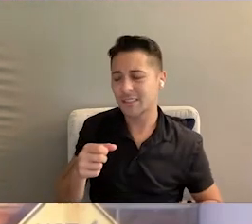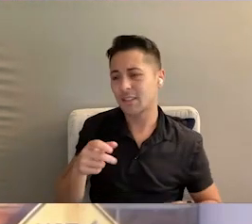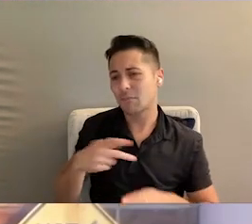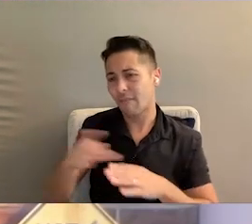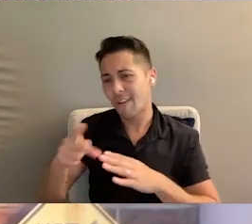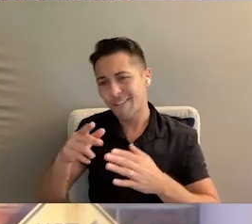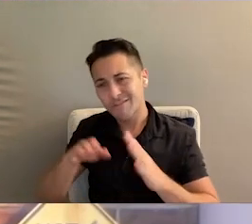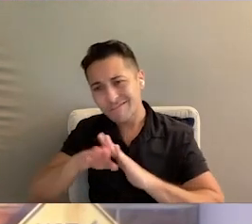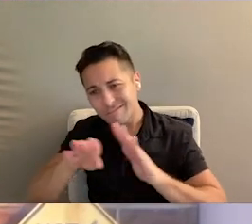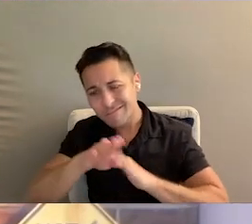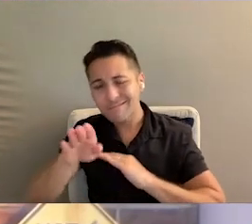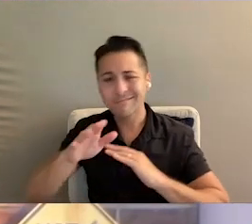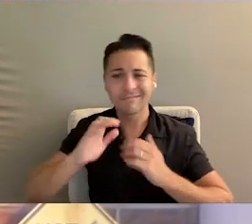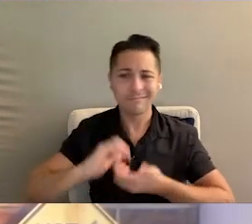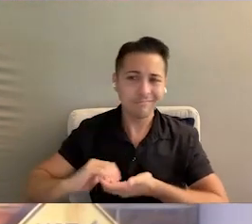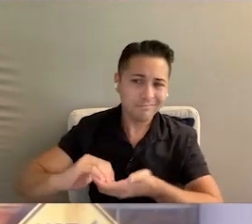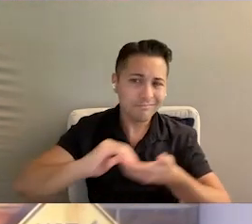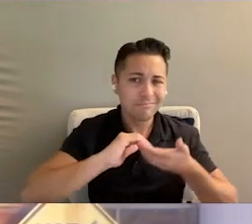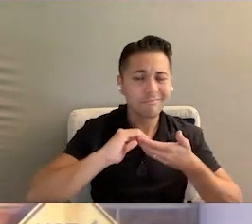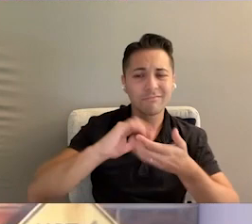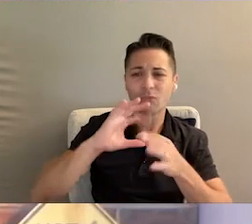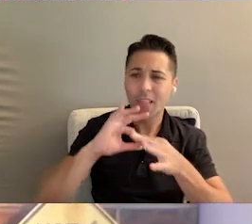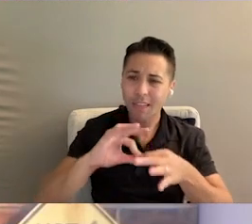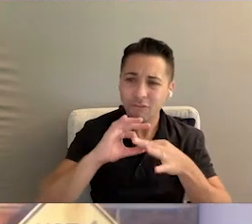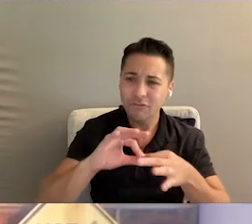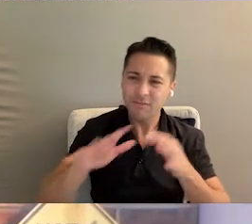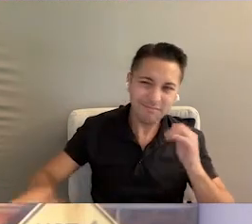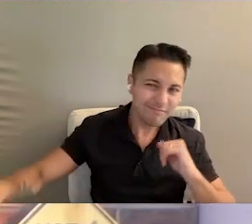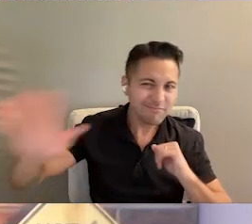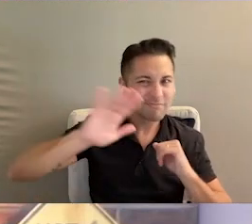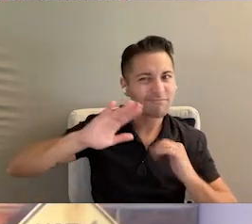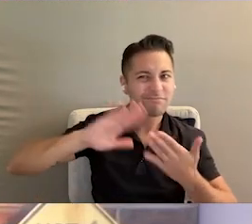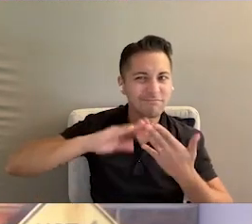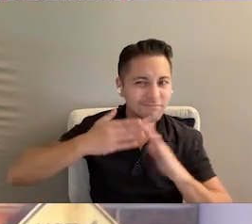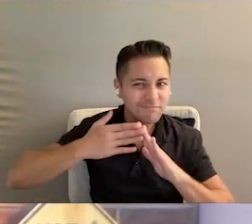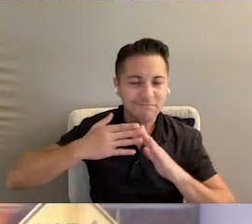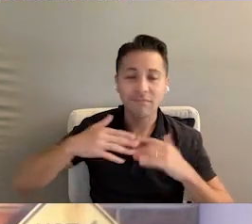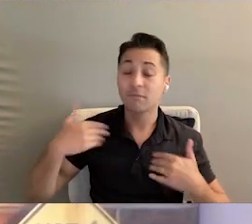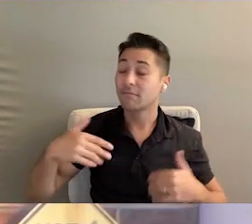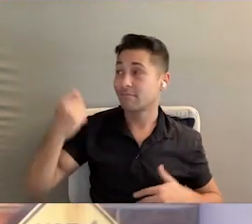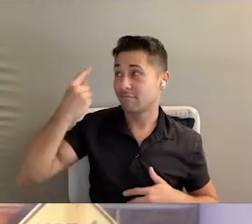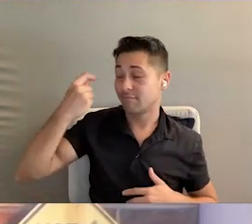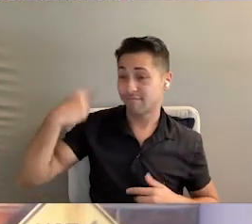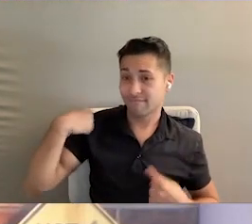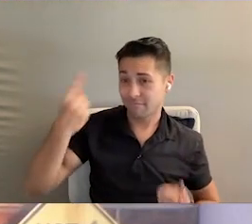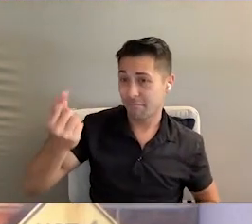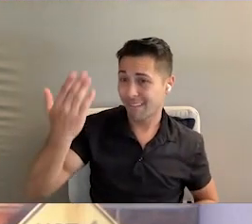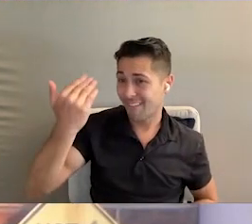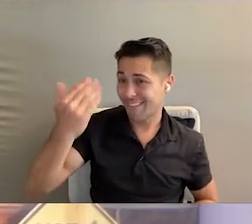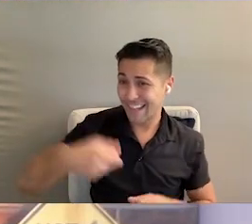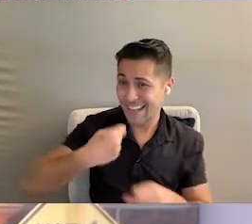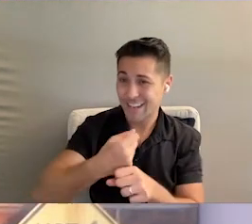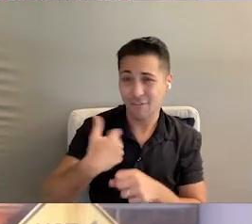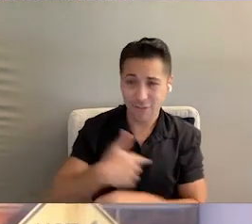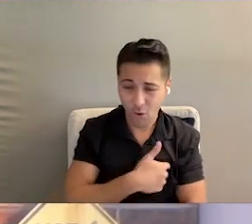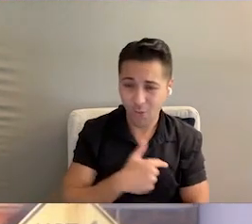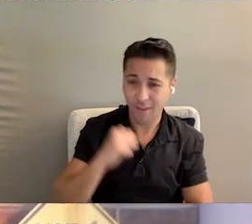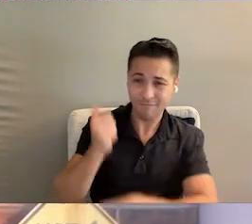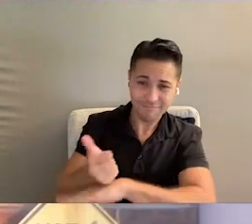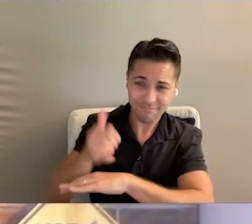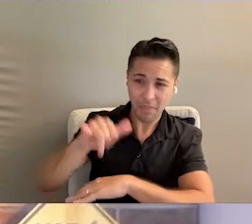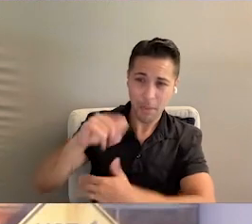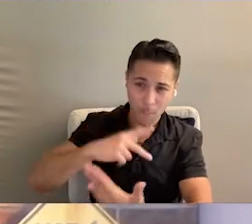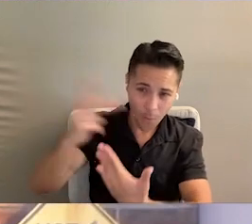development and collaborative relationships in the community. And I will say that we've had in the 15 years that we've been